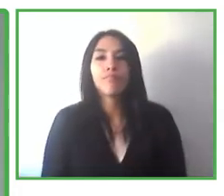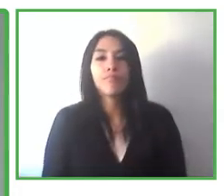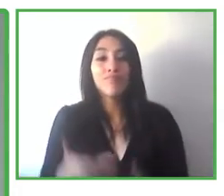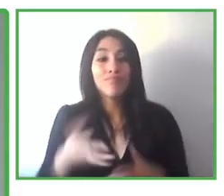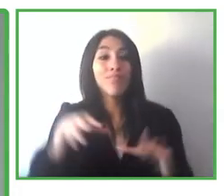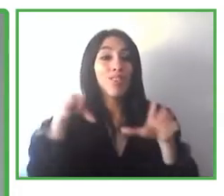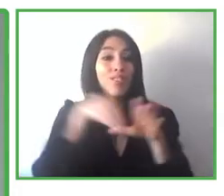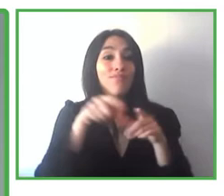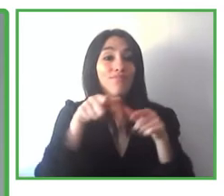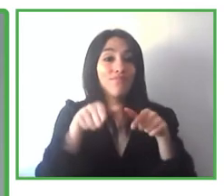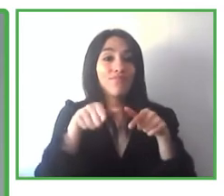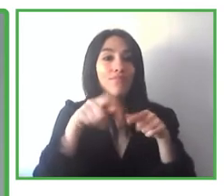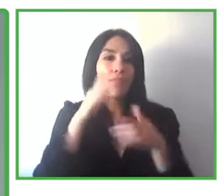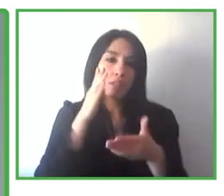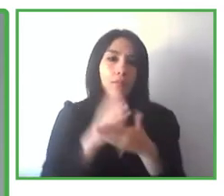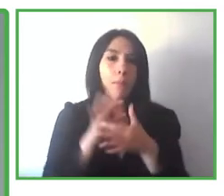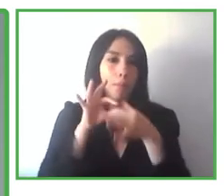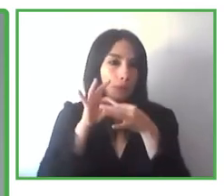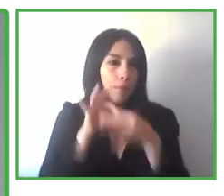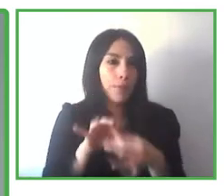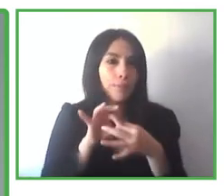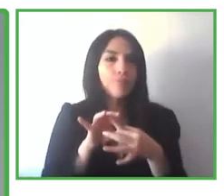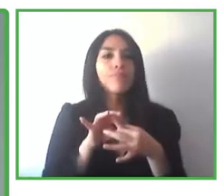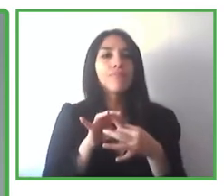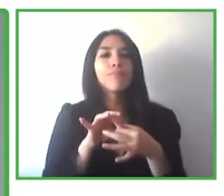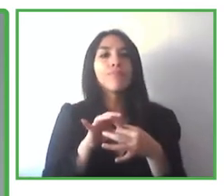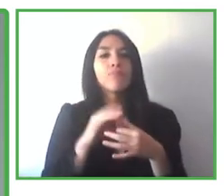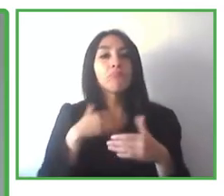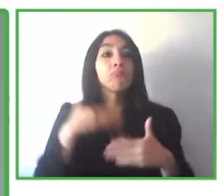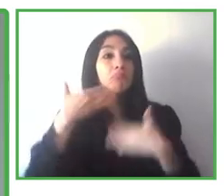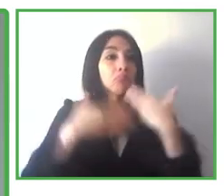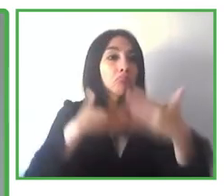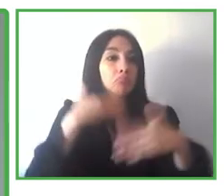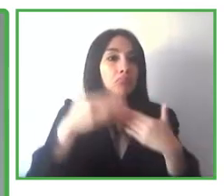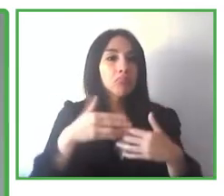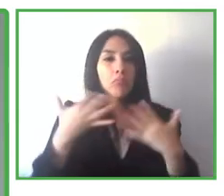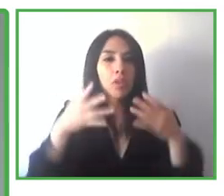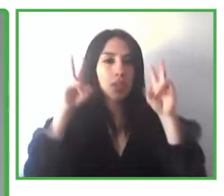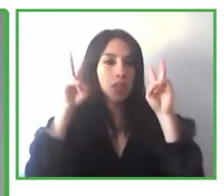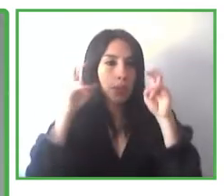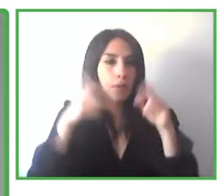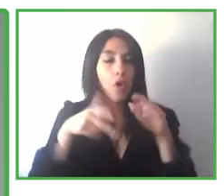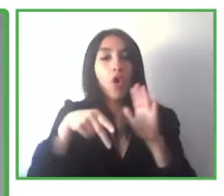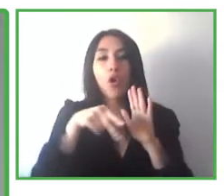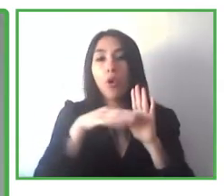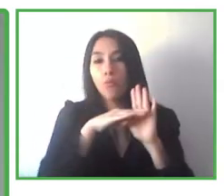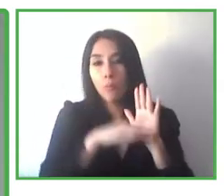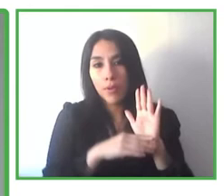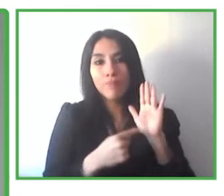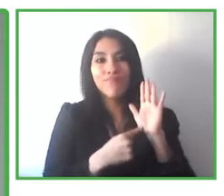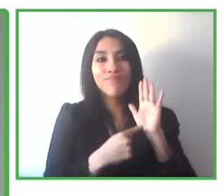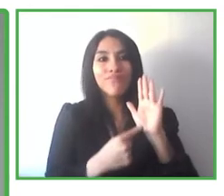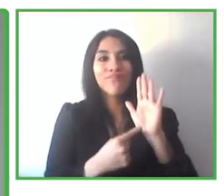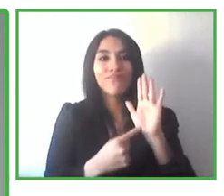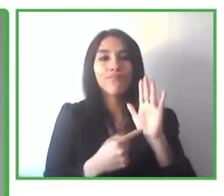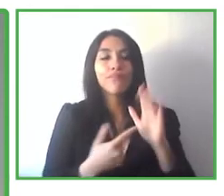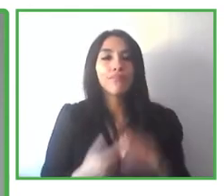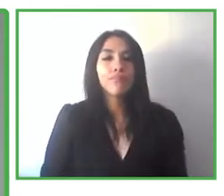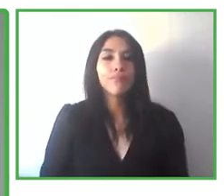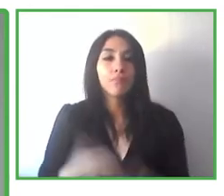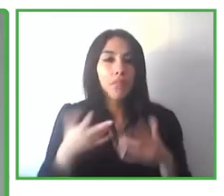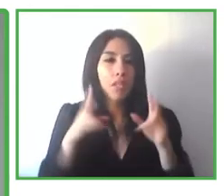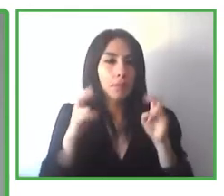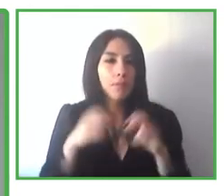what we are trying to avoid. And for that, there needs to be a certain level of consistency between the technological progress and the